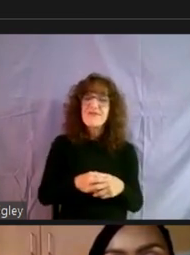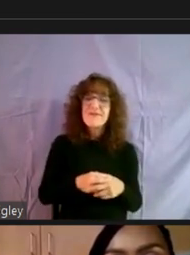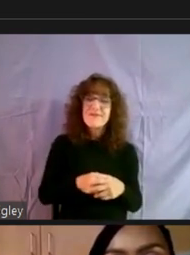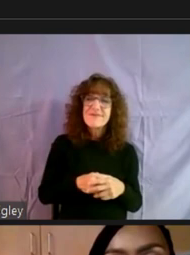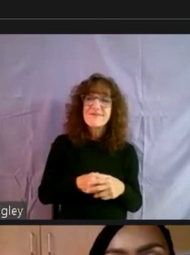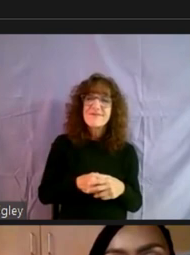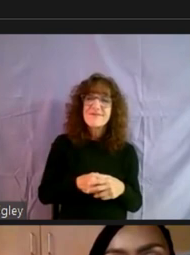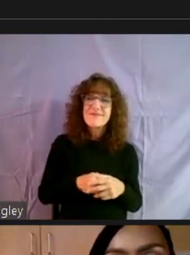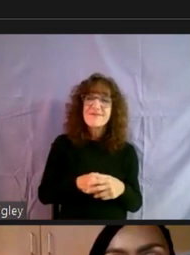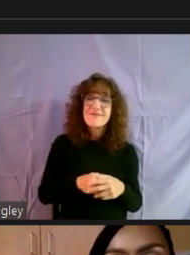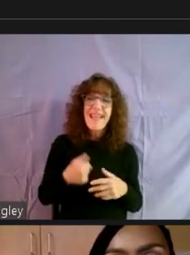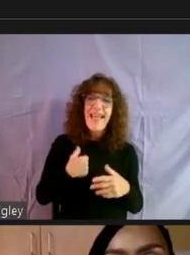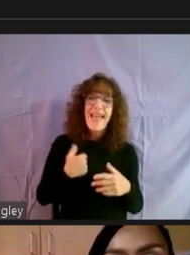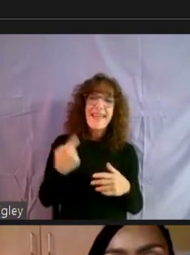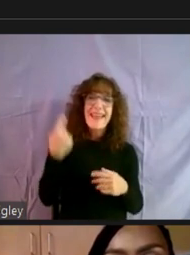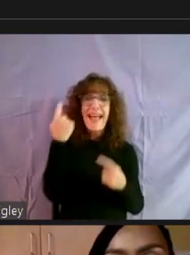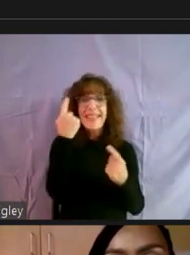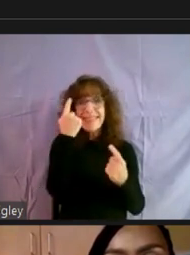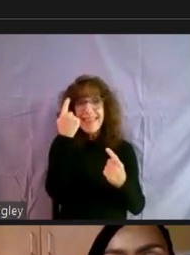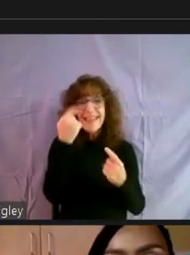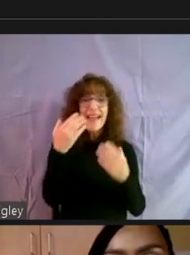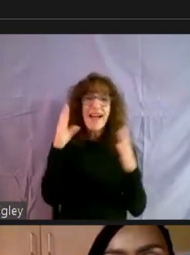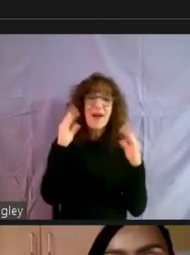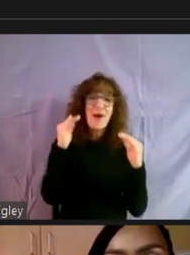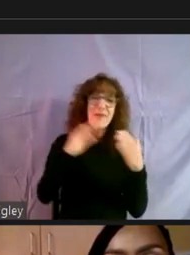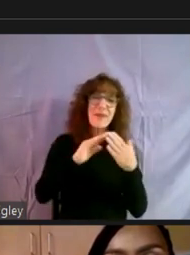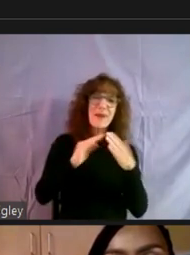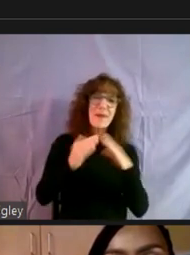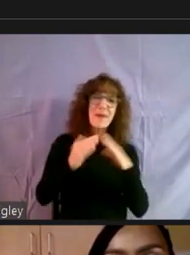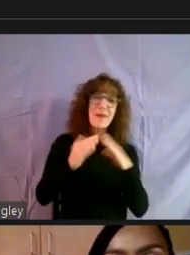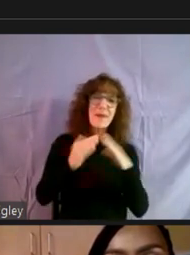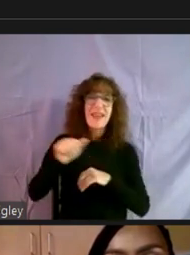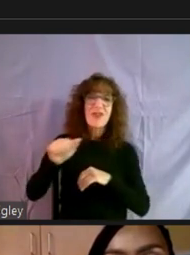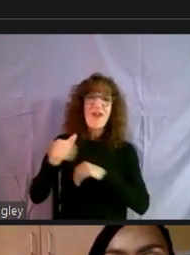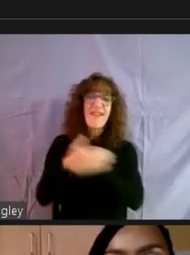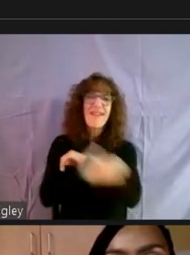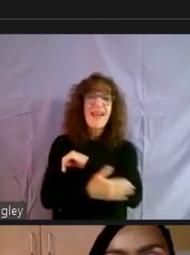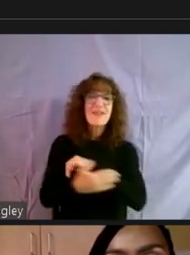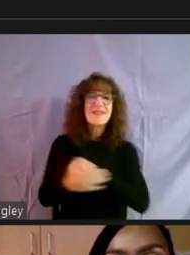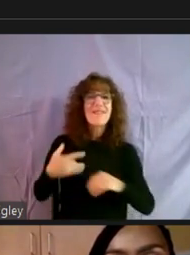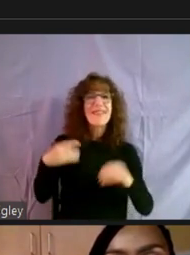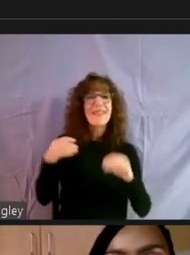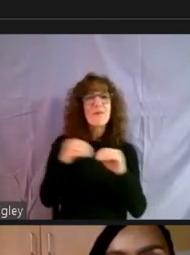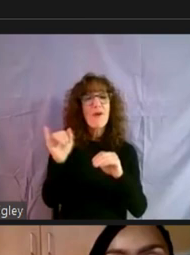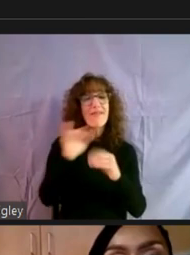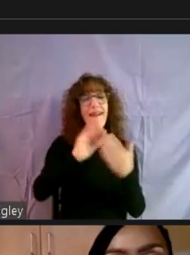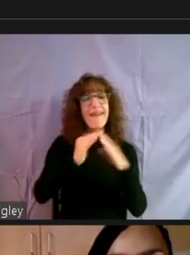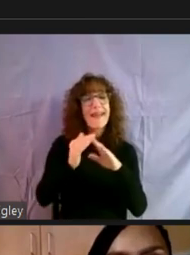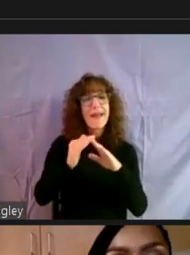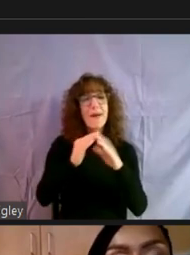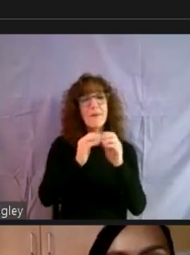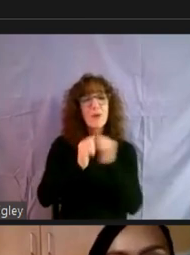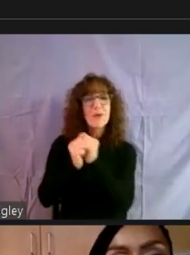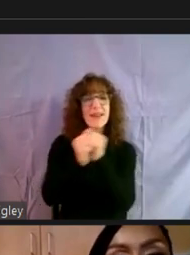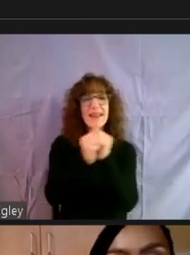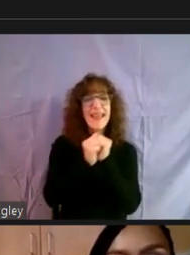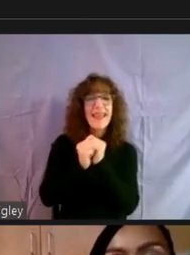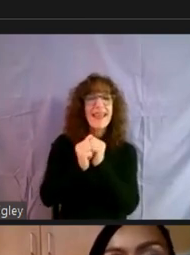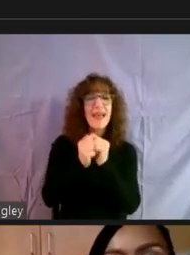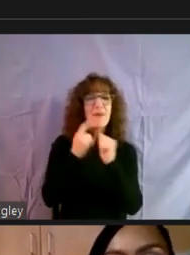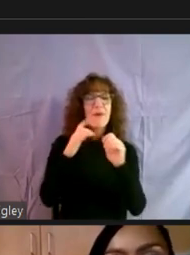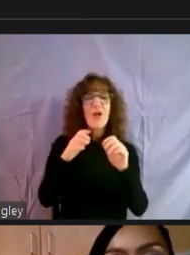uh, I think I hope that this community in Anne Arundel County feeling more like a community and we'll all come out of our houses